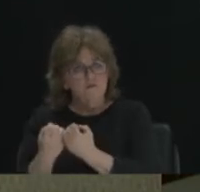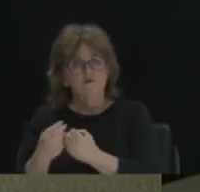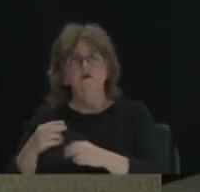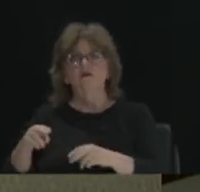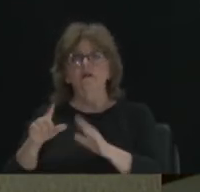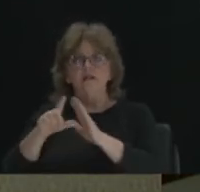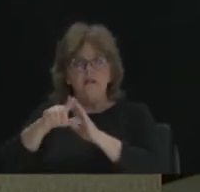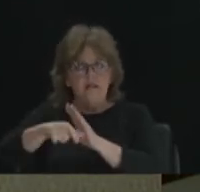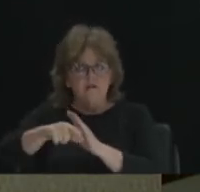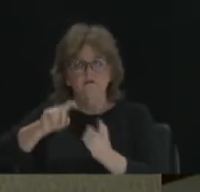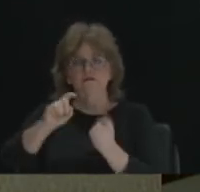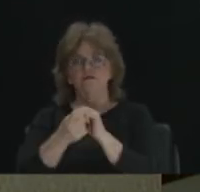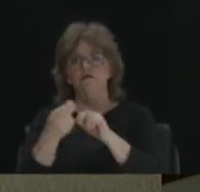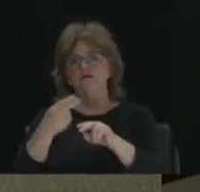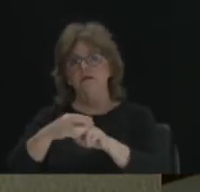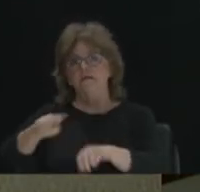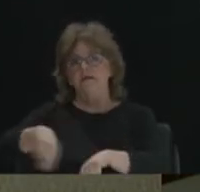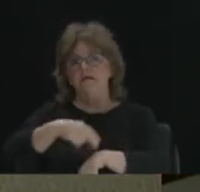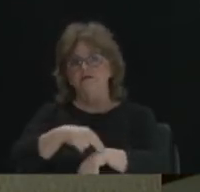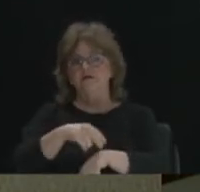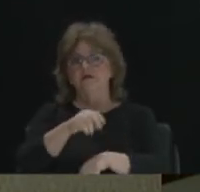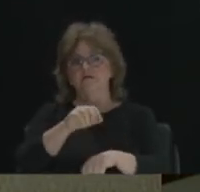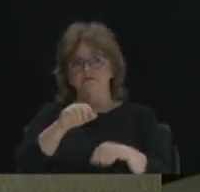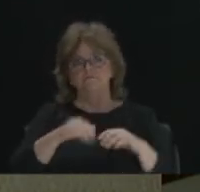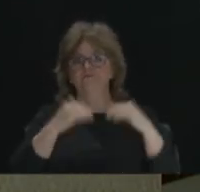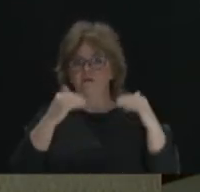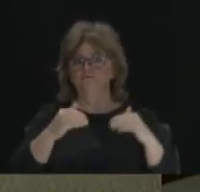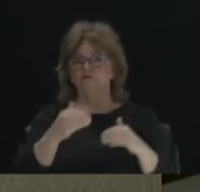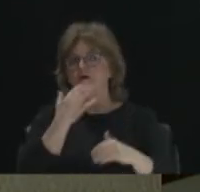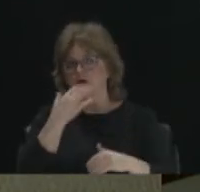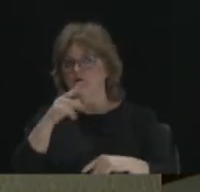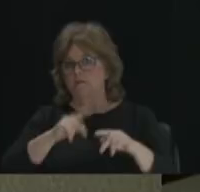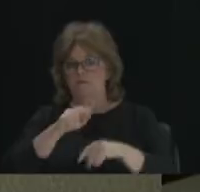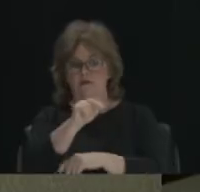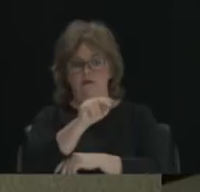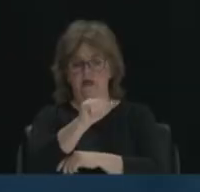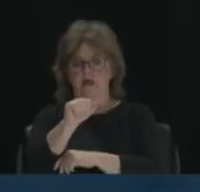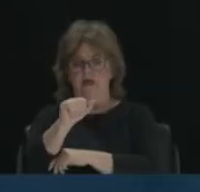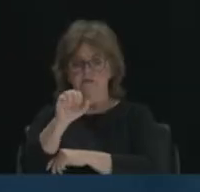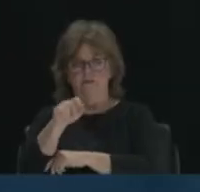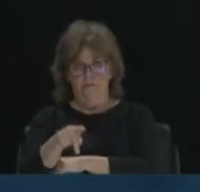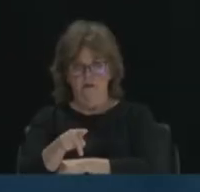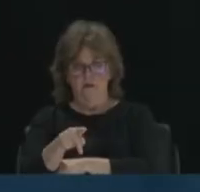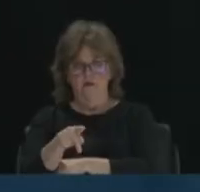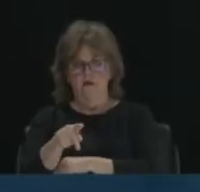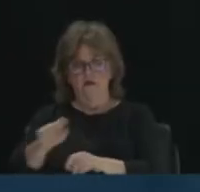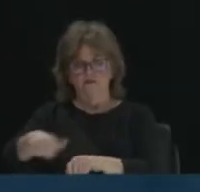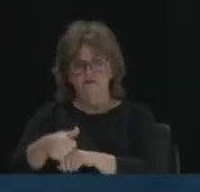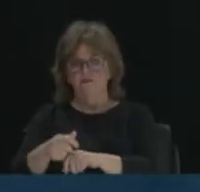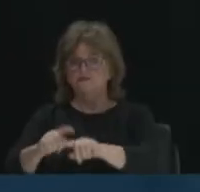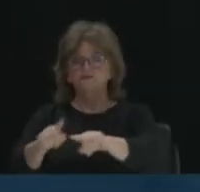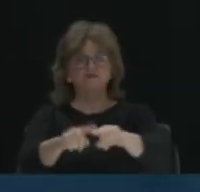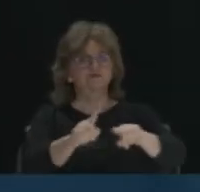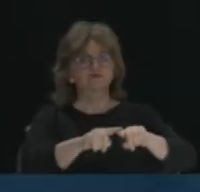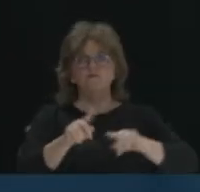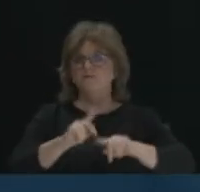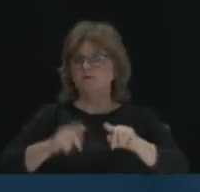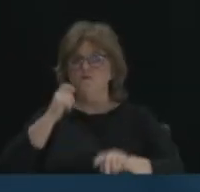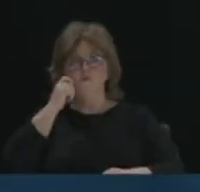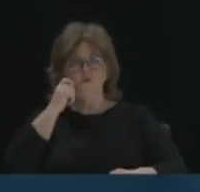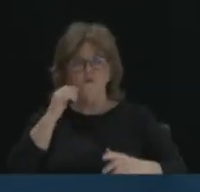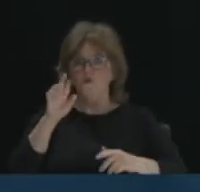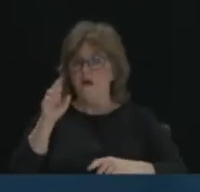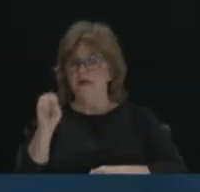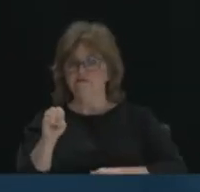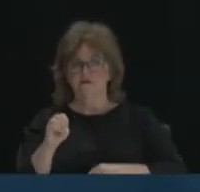Association for the Advancement of Color People on February 12th, 1909. In fact, the NAACP was founded by a multiracial group of activists, more